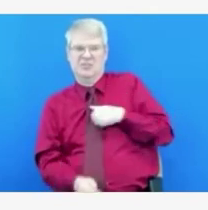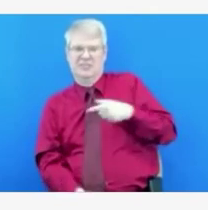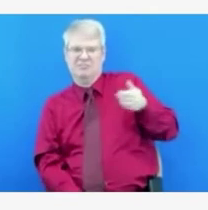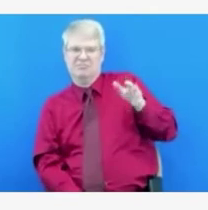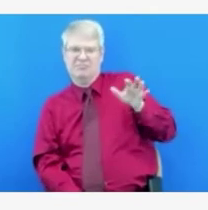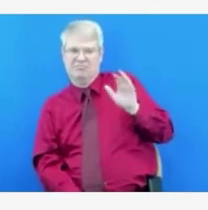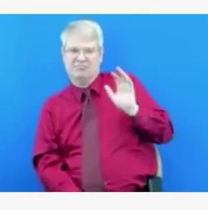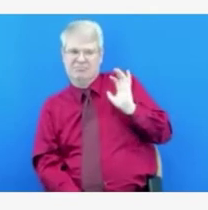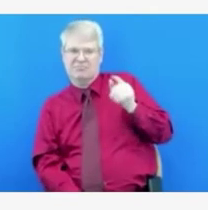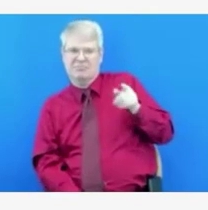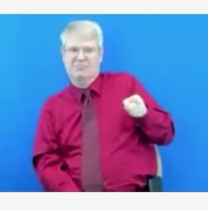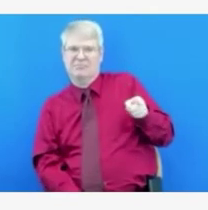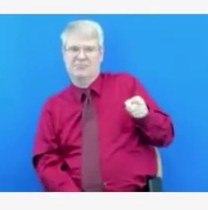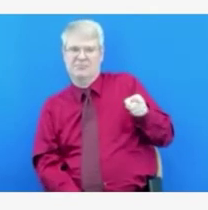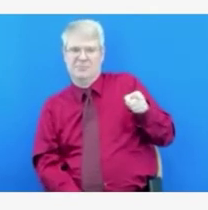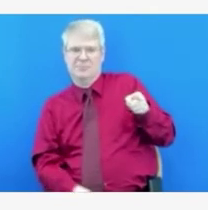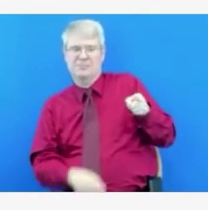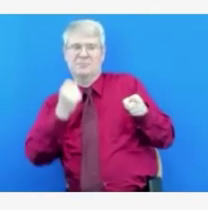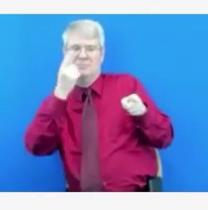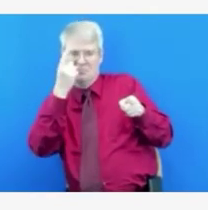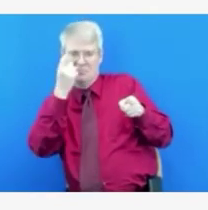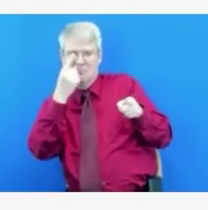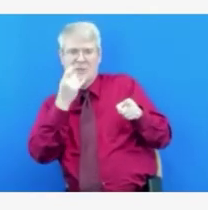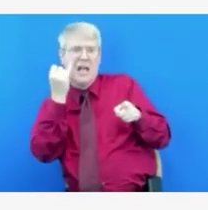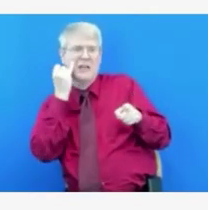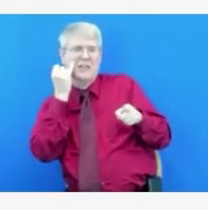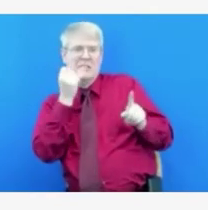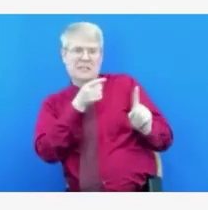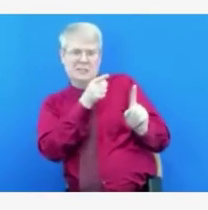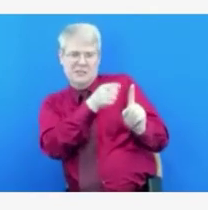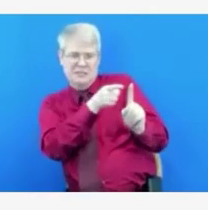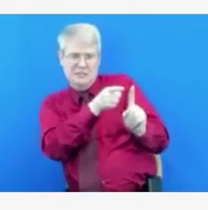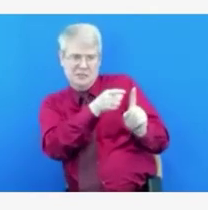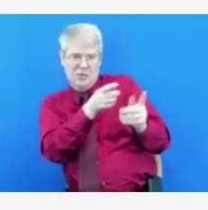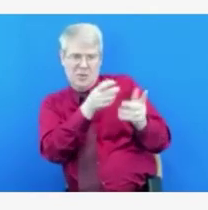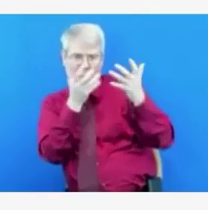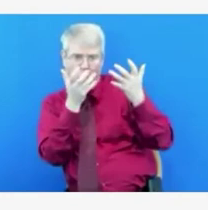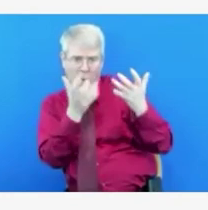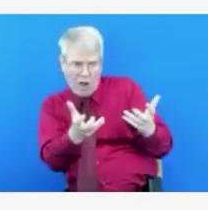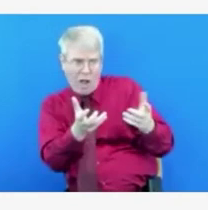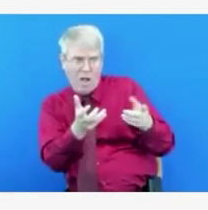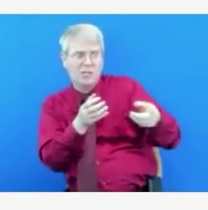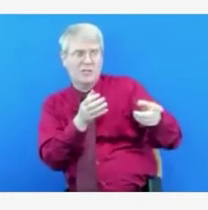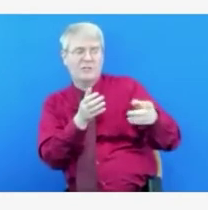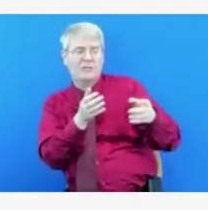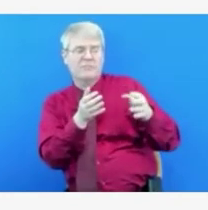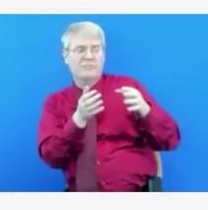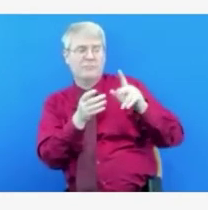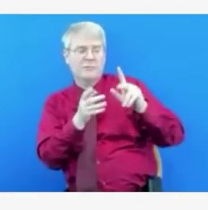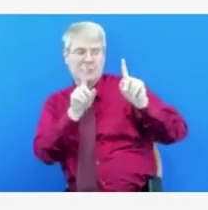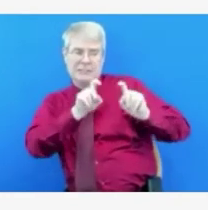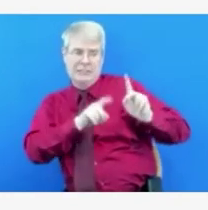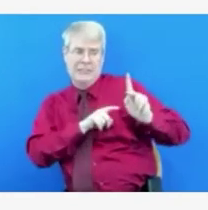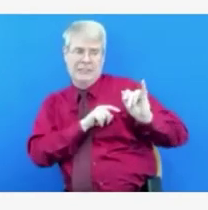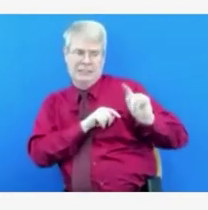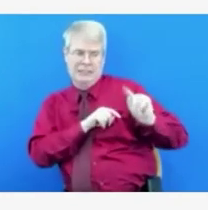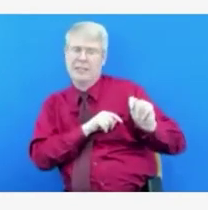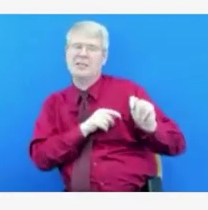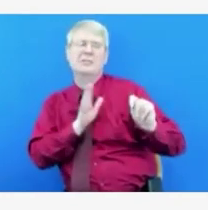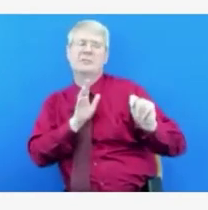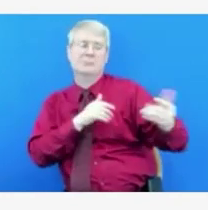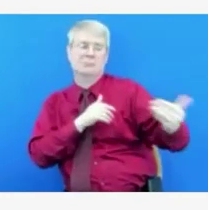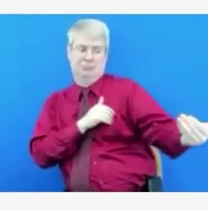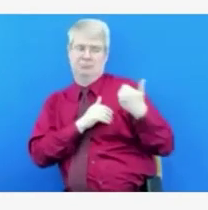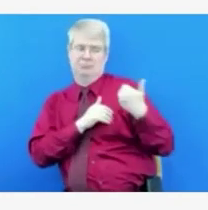contract specific for schools to provide vault test kits. And we have $10 million that has been allocated towards